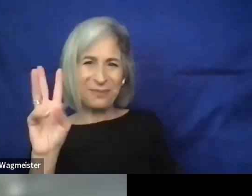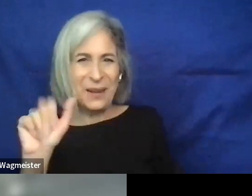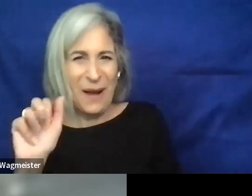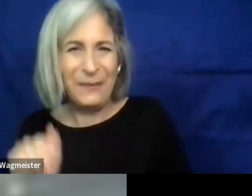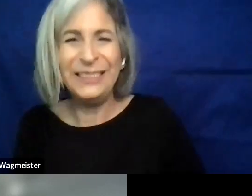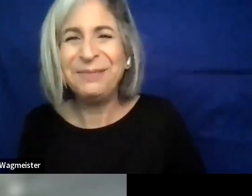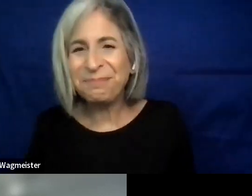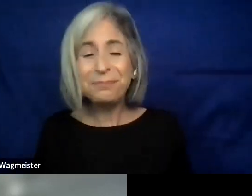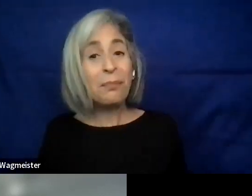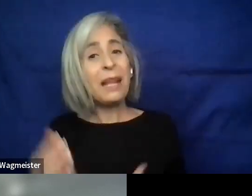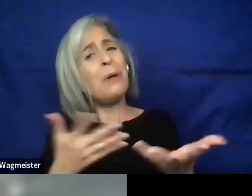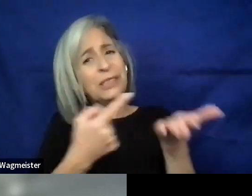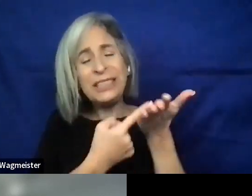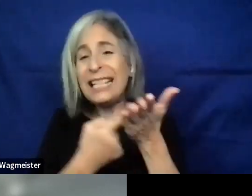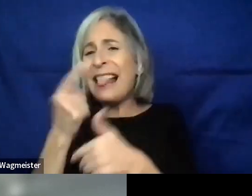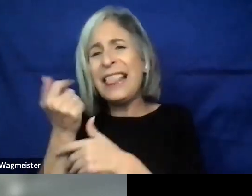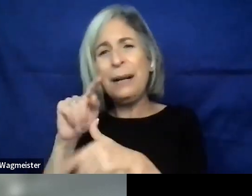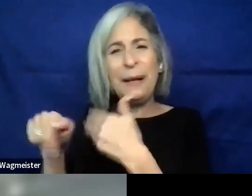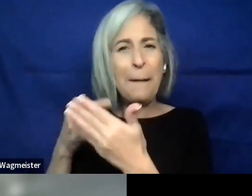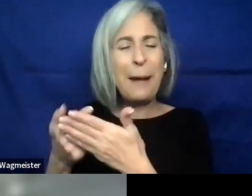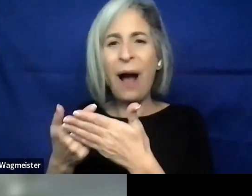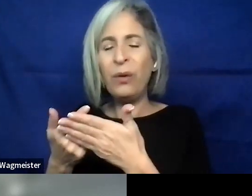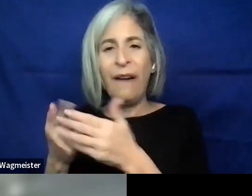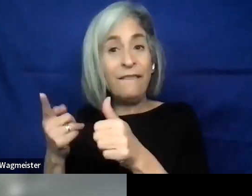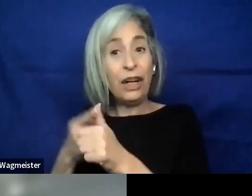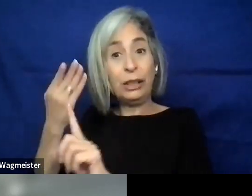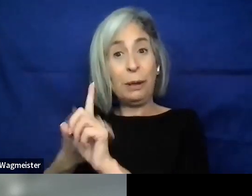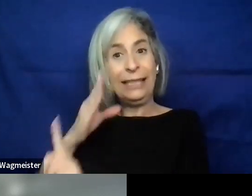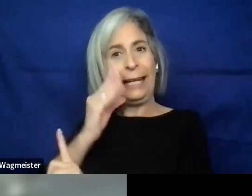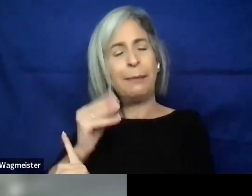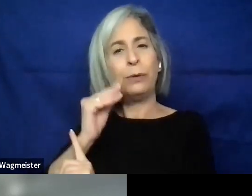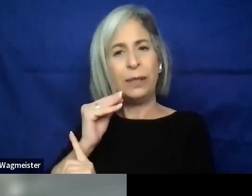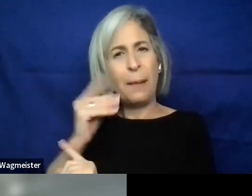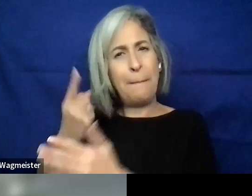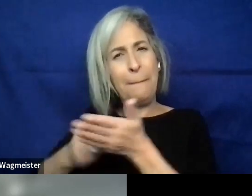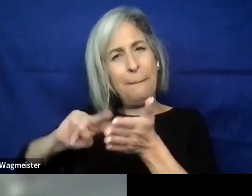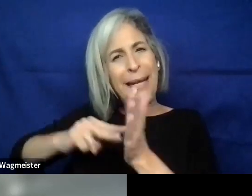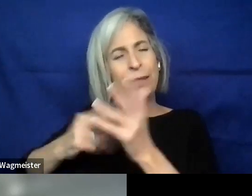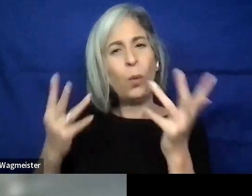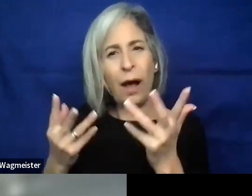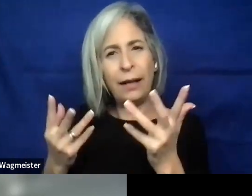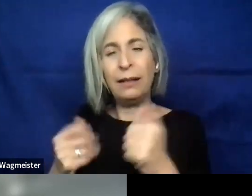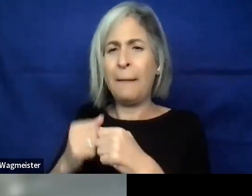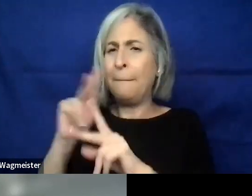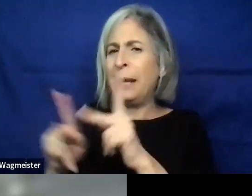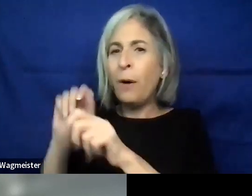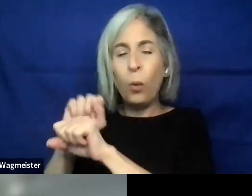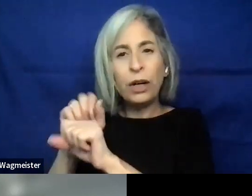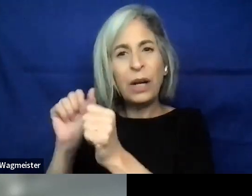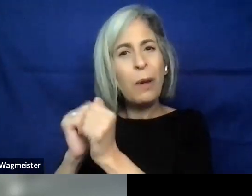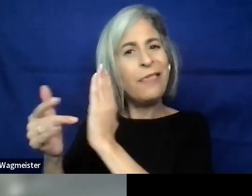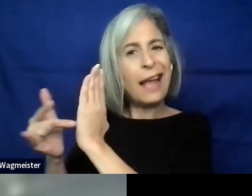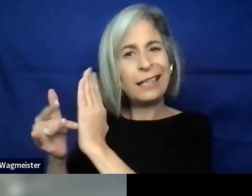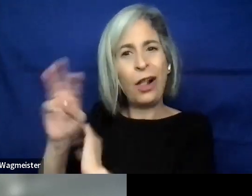So I'm going to talk a little bit about first person experience and what that means for people working in in technical